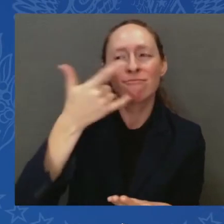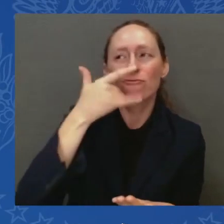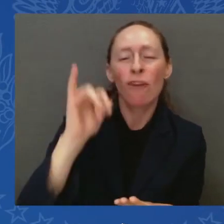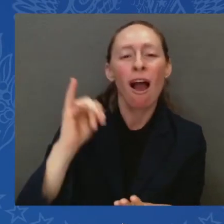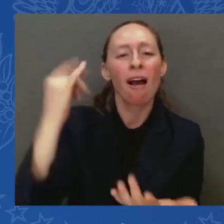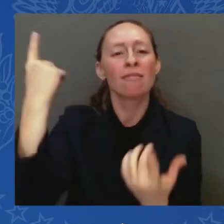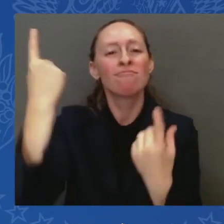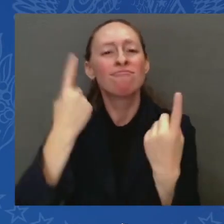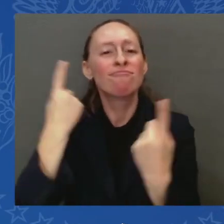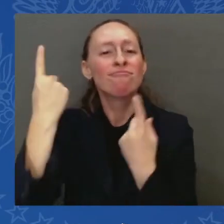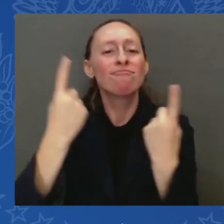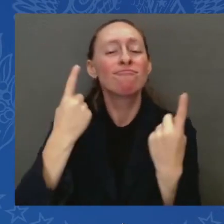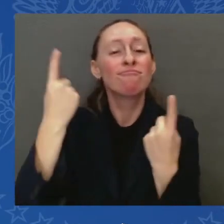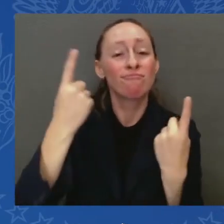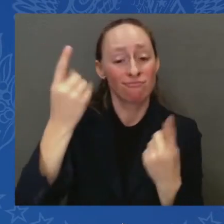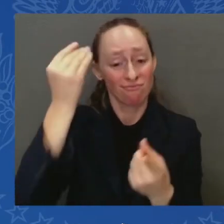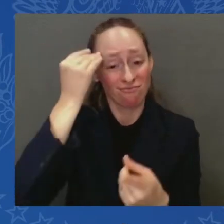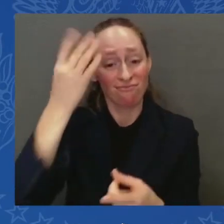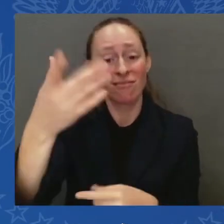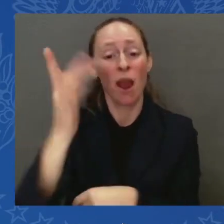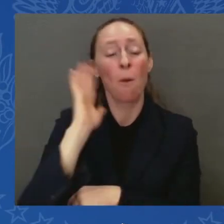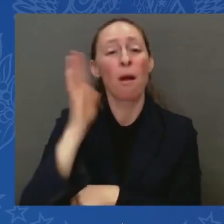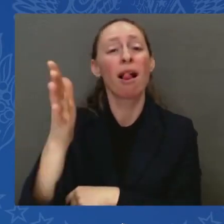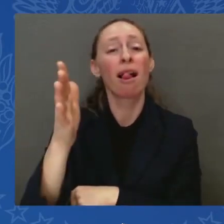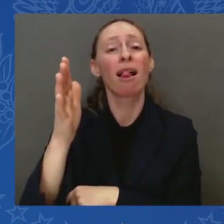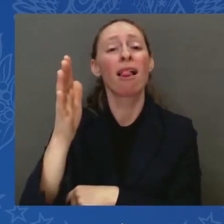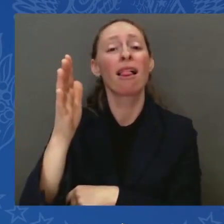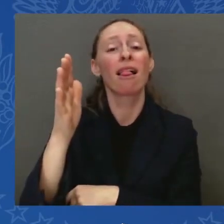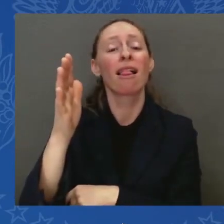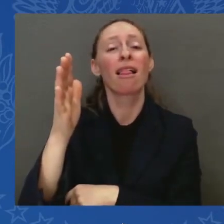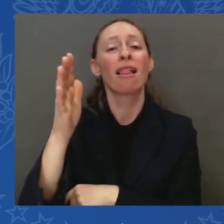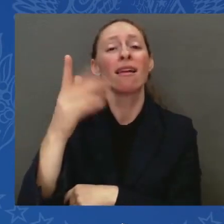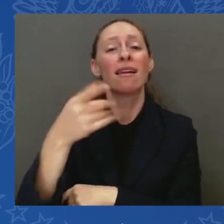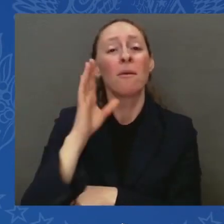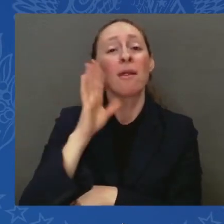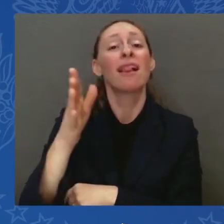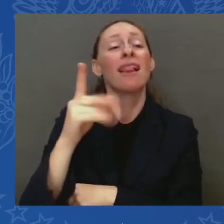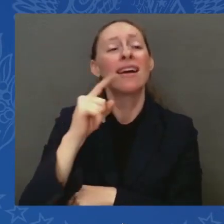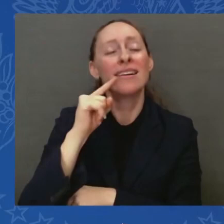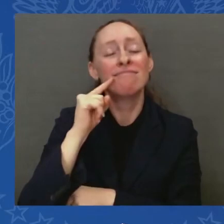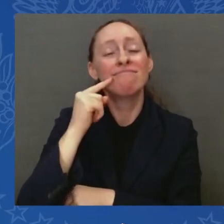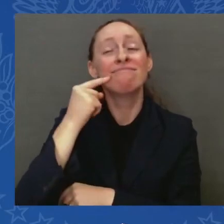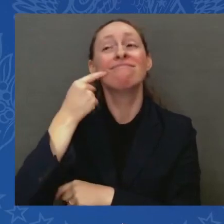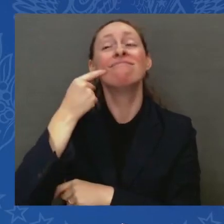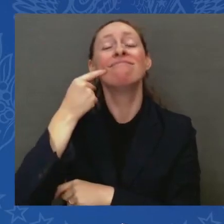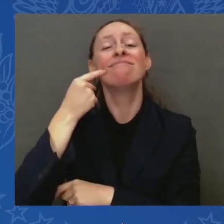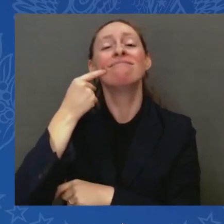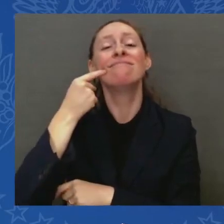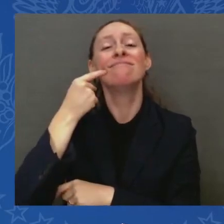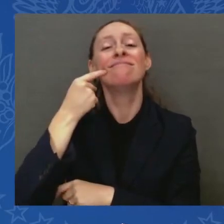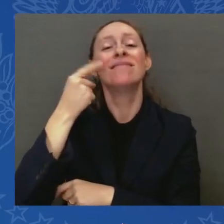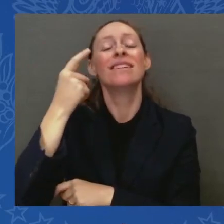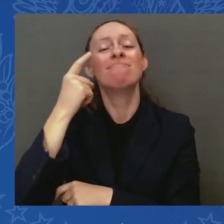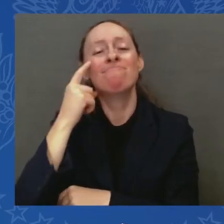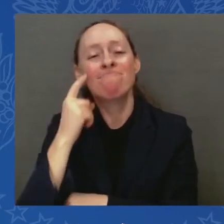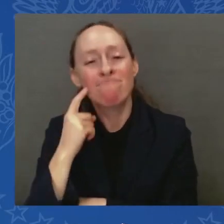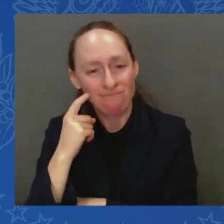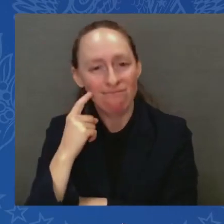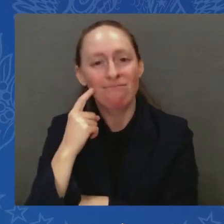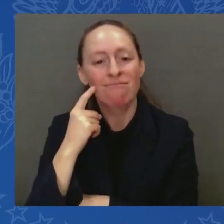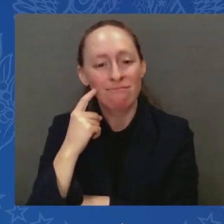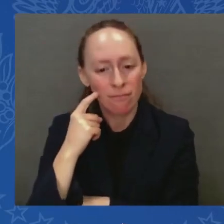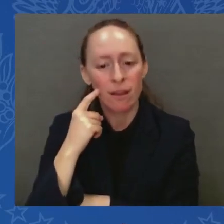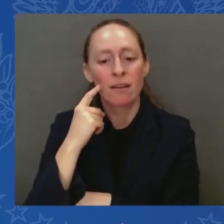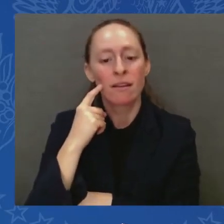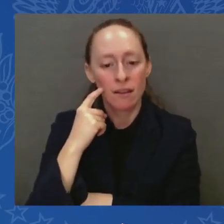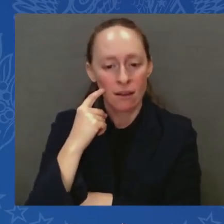a tear to your eye, that's when you know you're going to fully make it. That's what will give you the fortitude to find light in the darkest